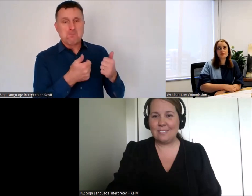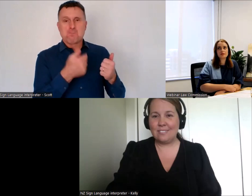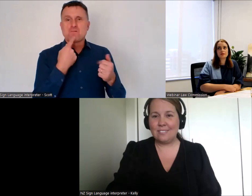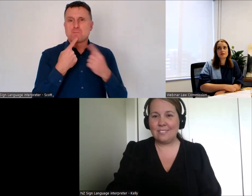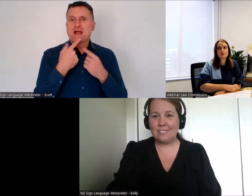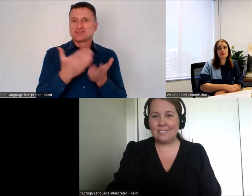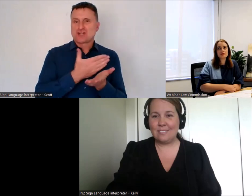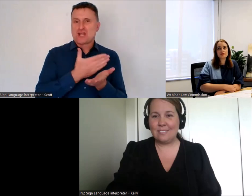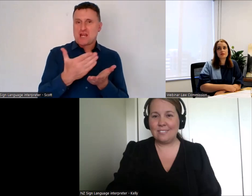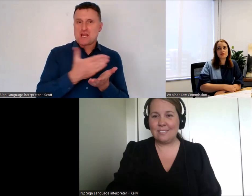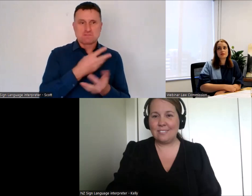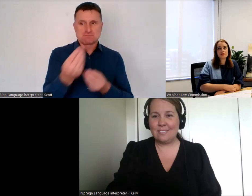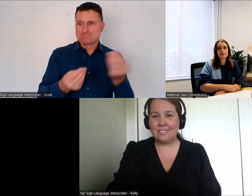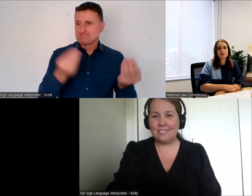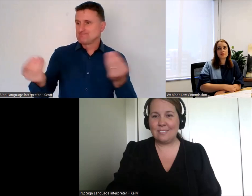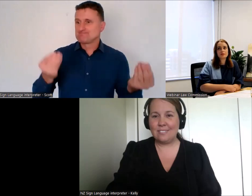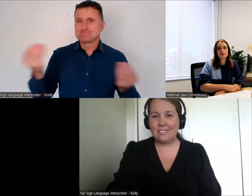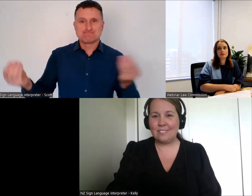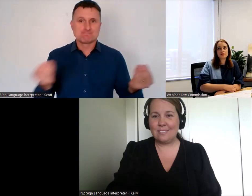be interested.